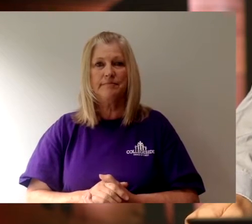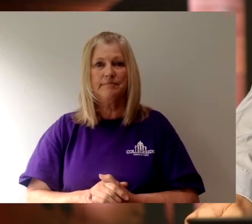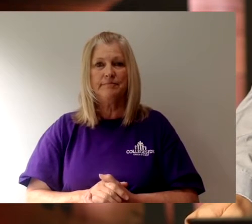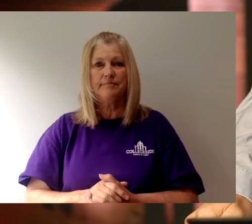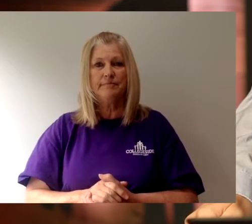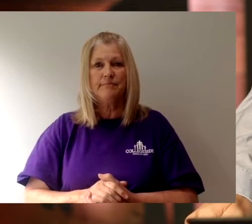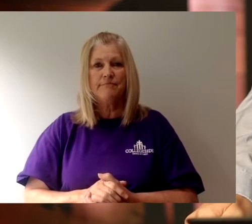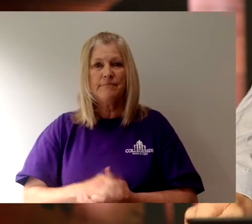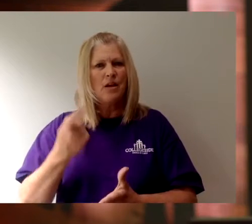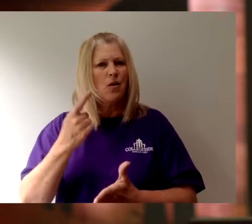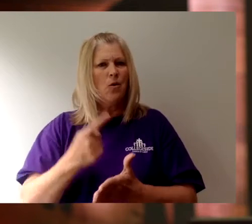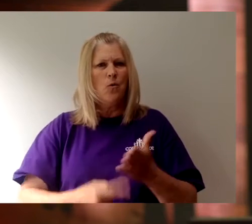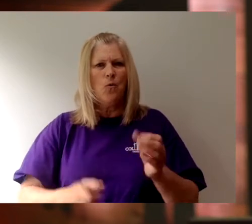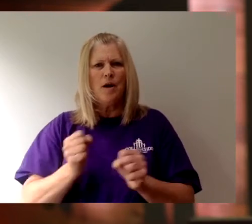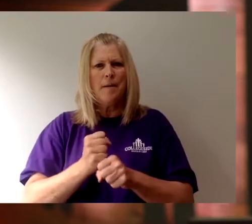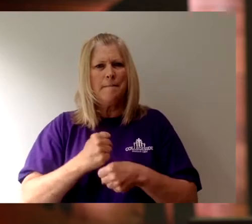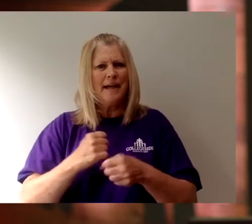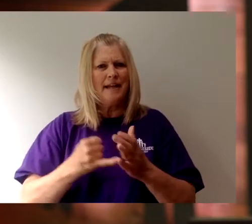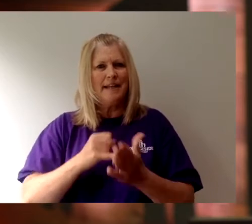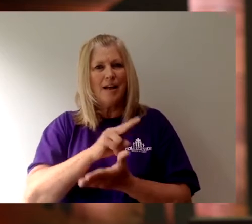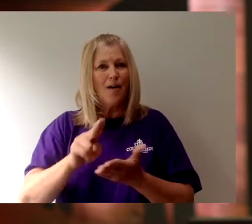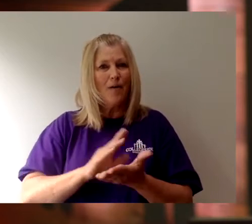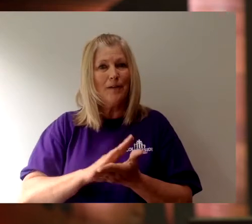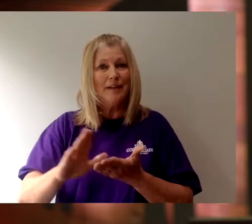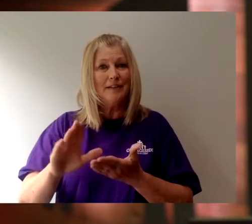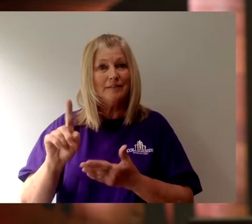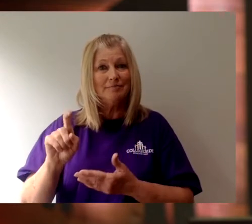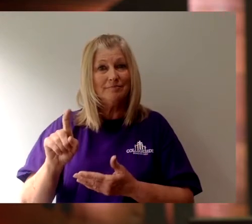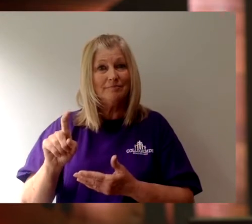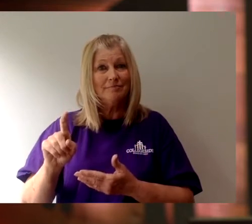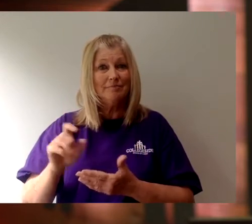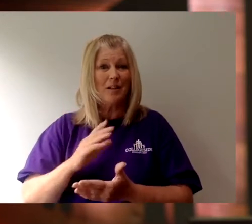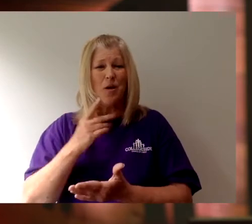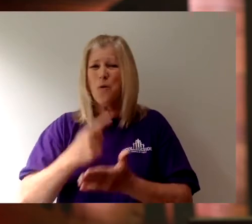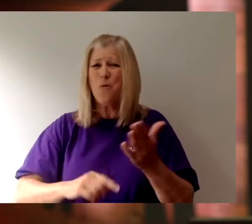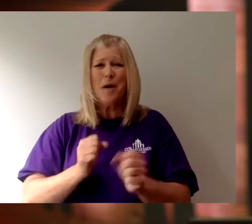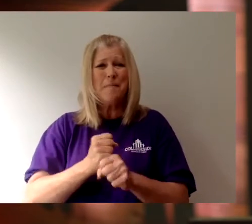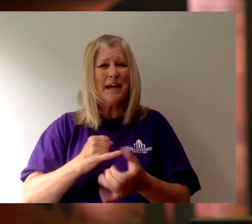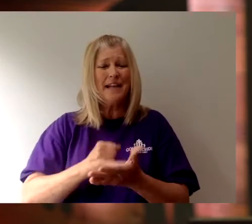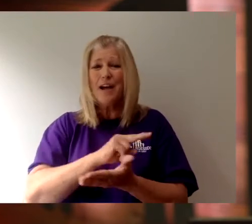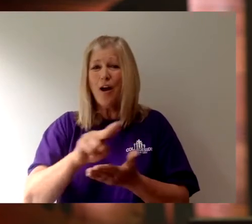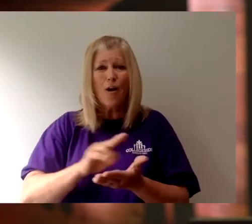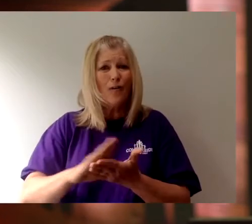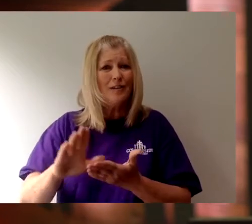What made it holy, what made it holy,